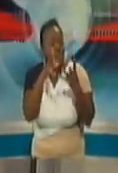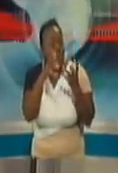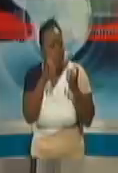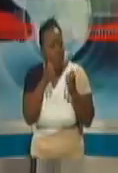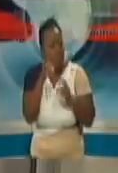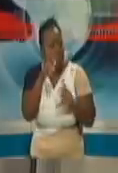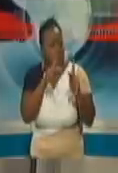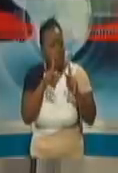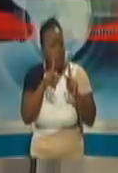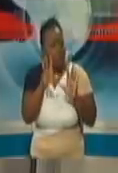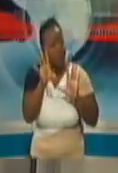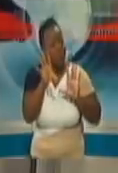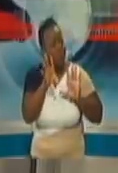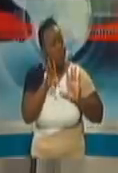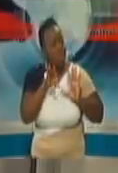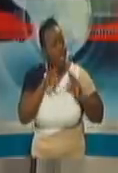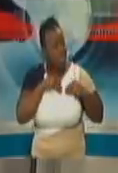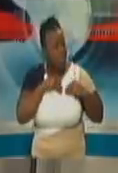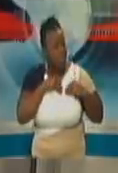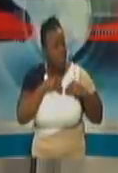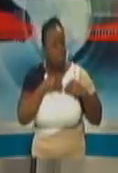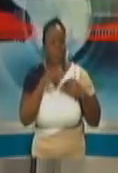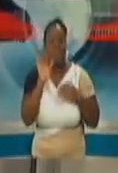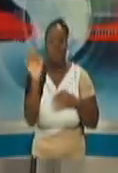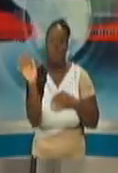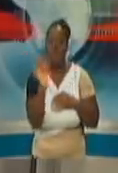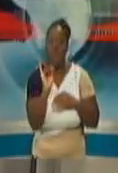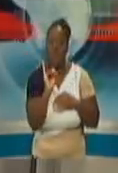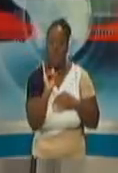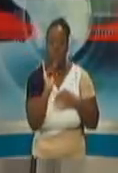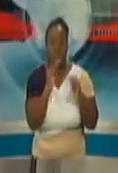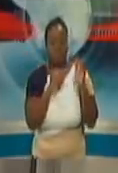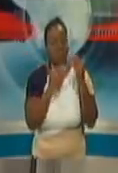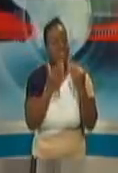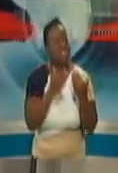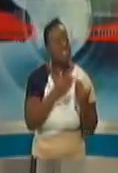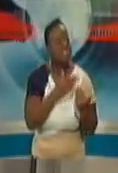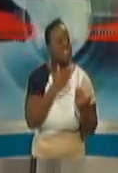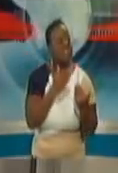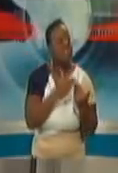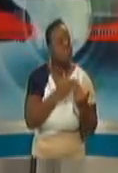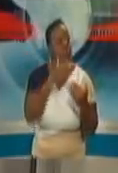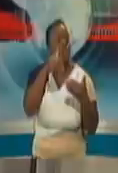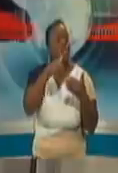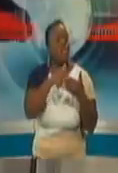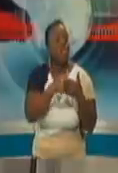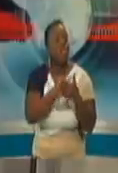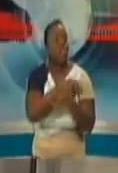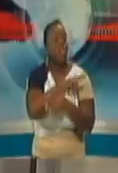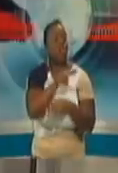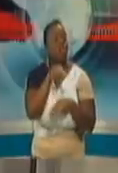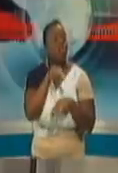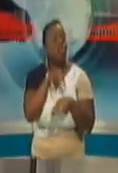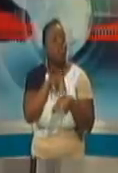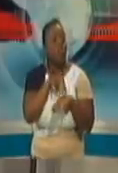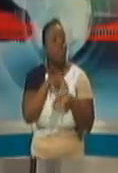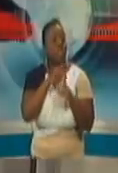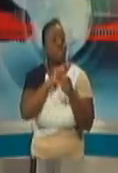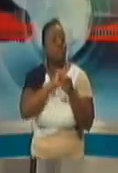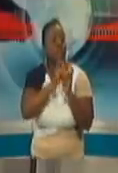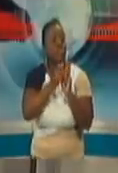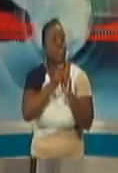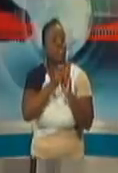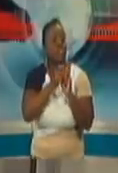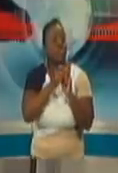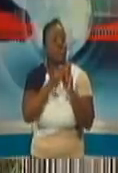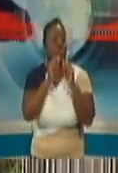simple public health measures to adopt the new normal as we adapt to the virus. Thank you